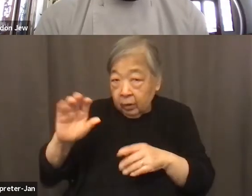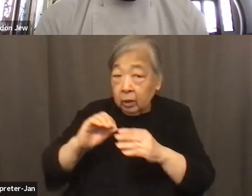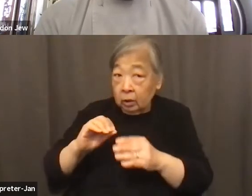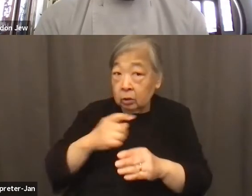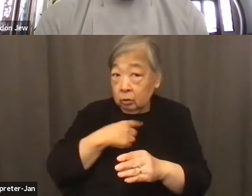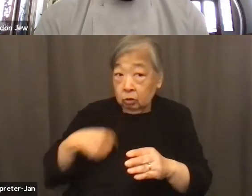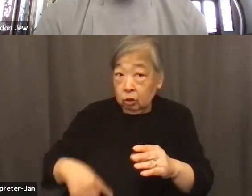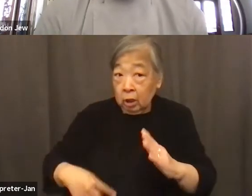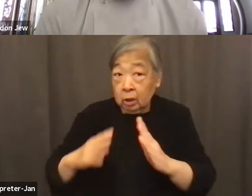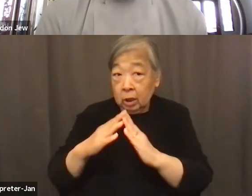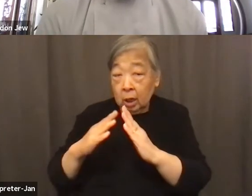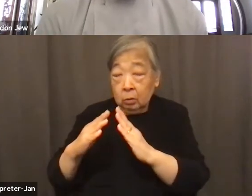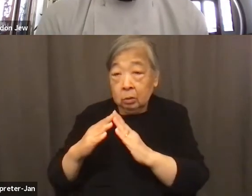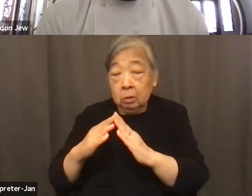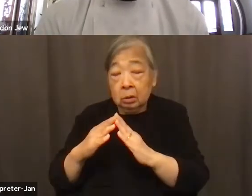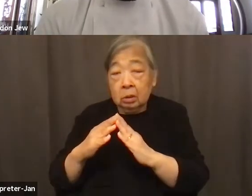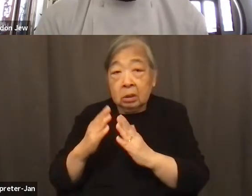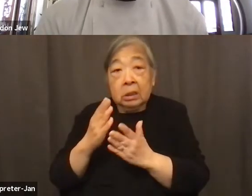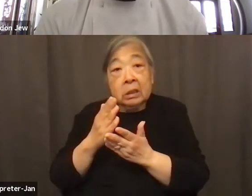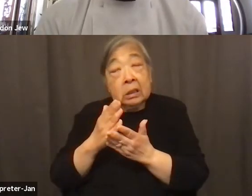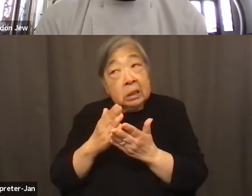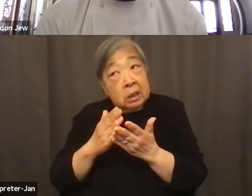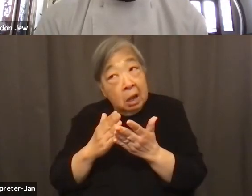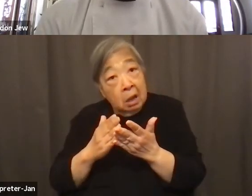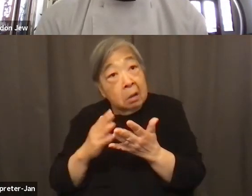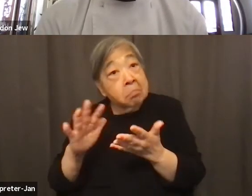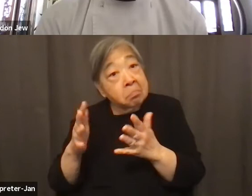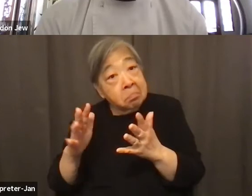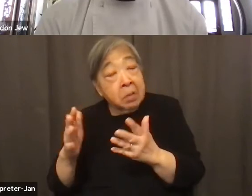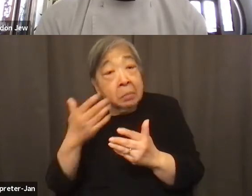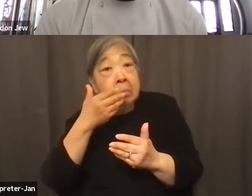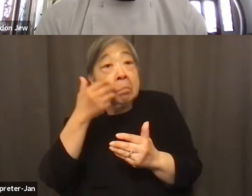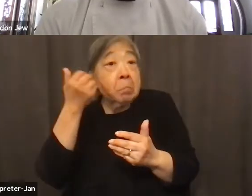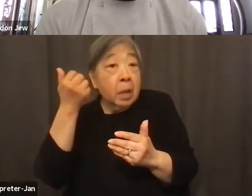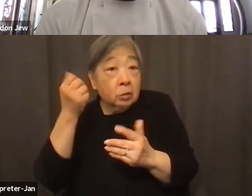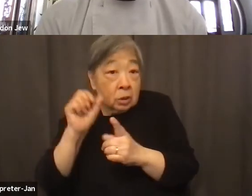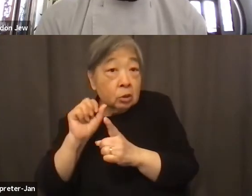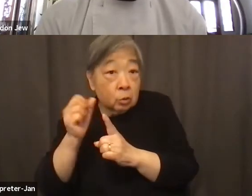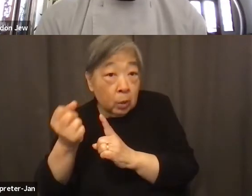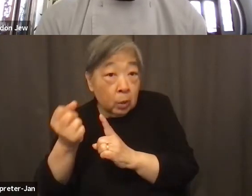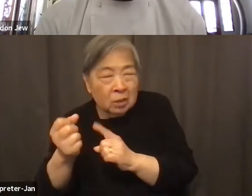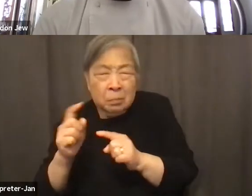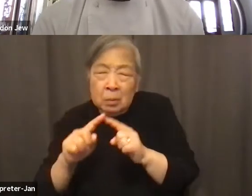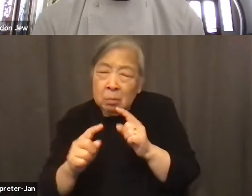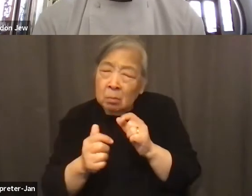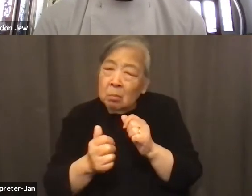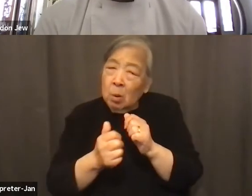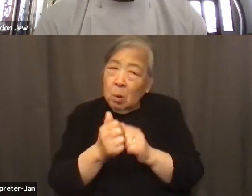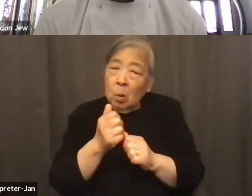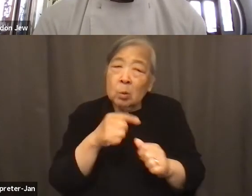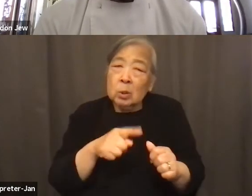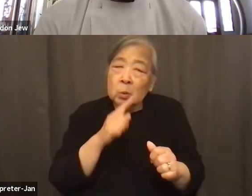might might be in better situations, but most of them are in very dire